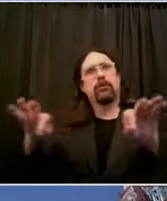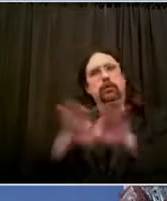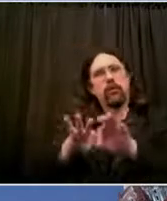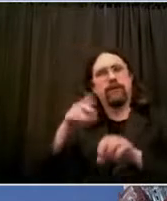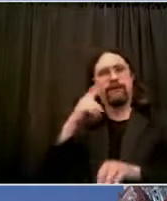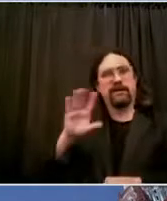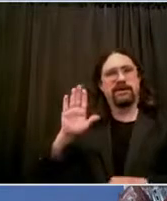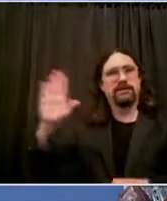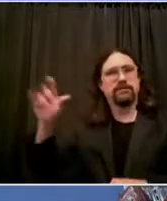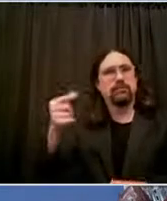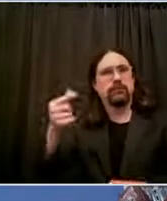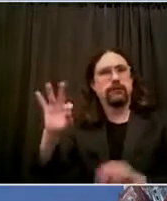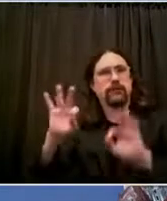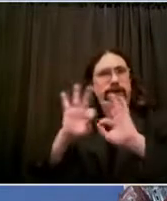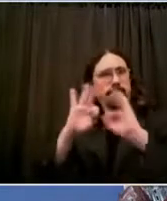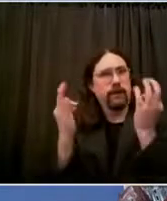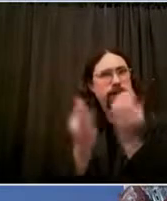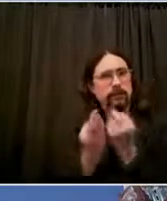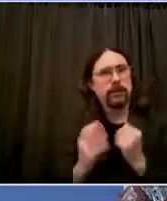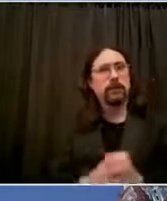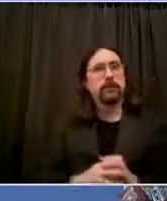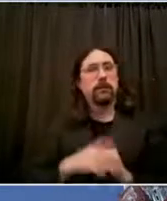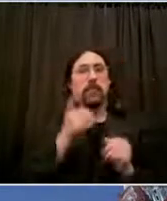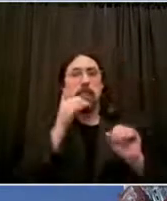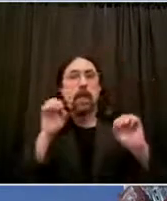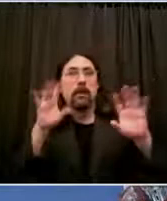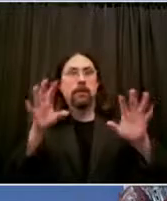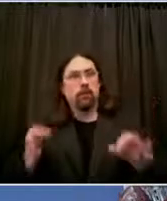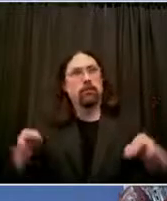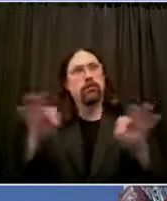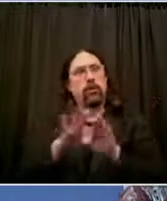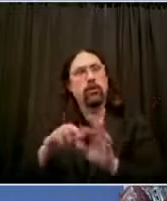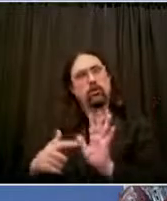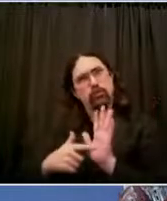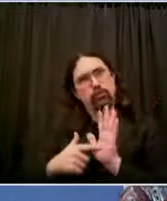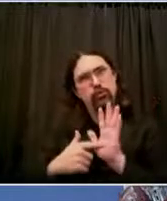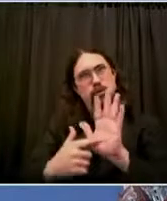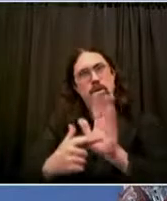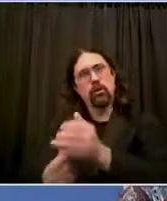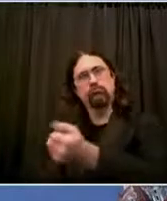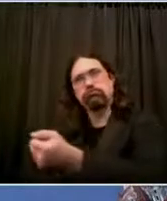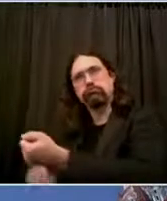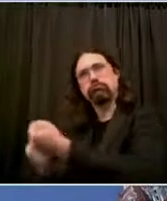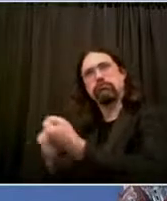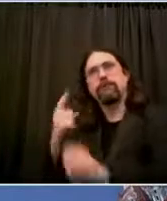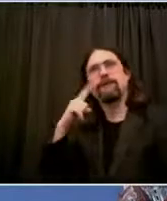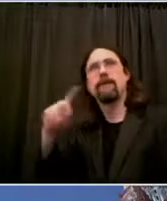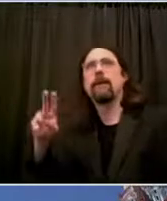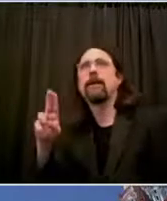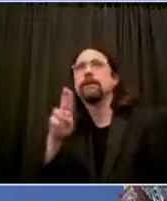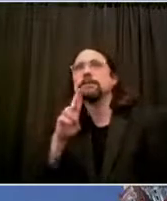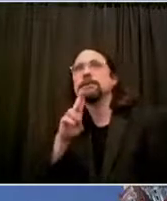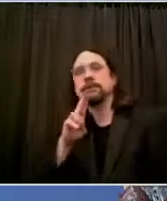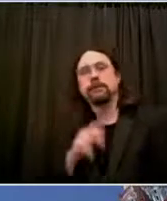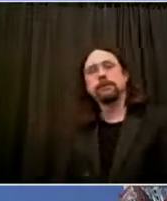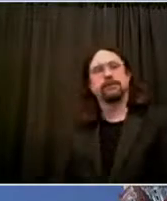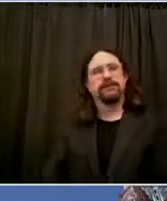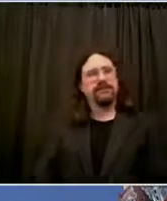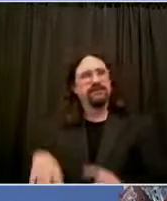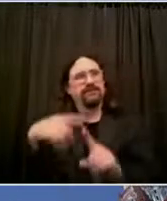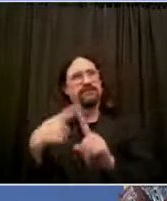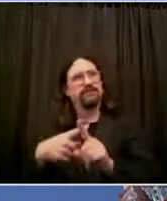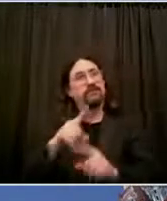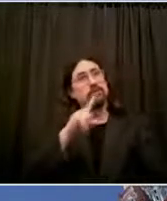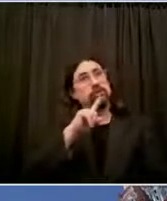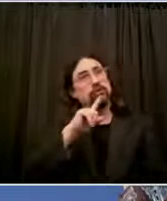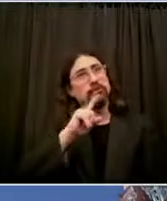Now, it is a reminder that so many people right now are looking for the real, tangible, meaningful things